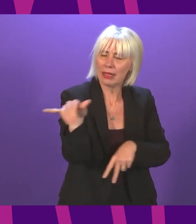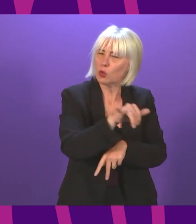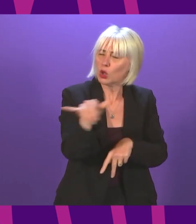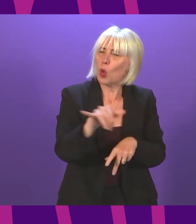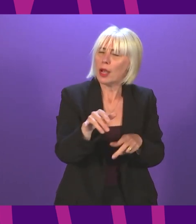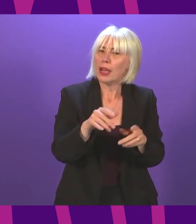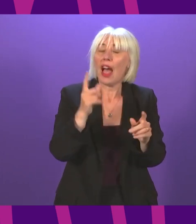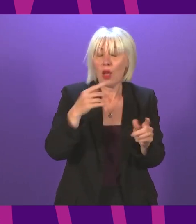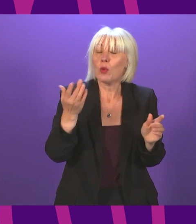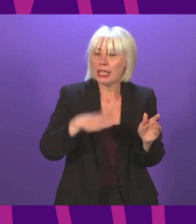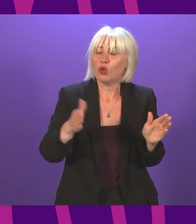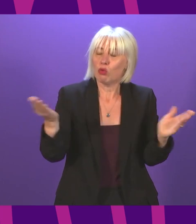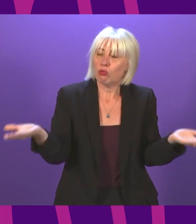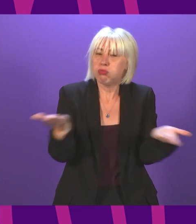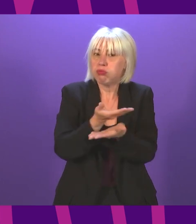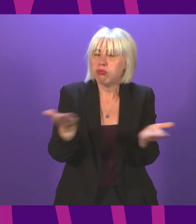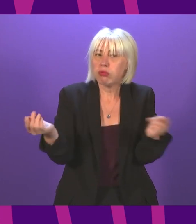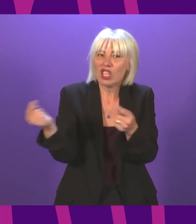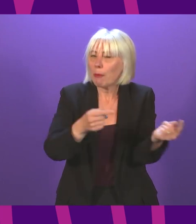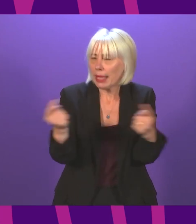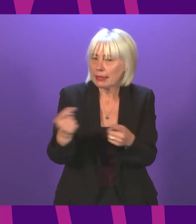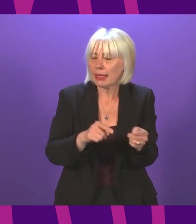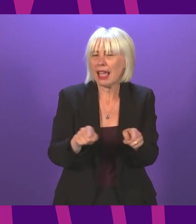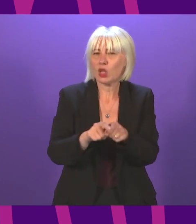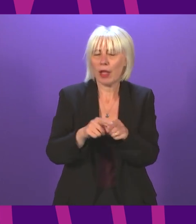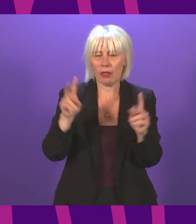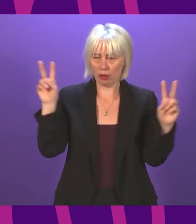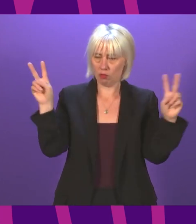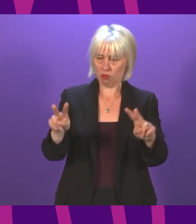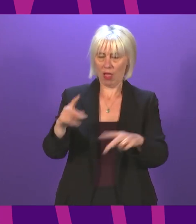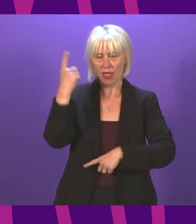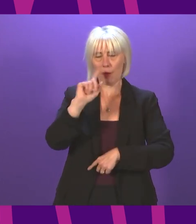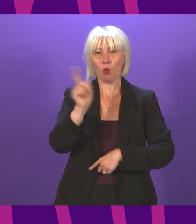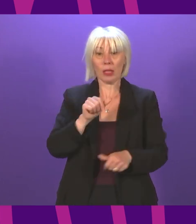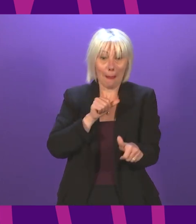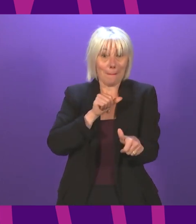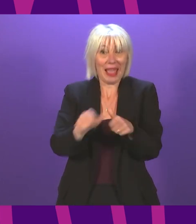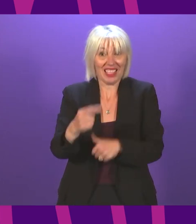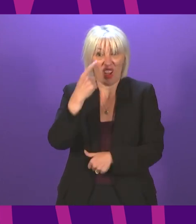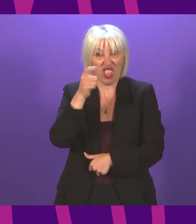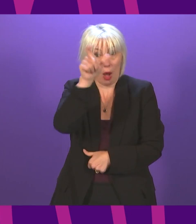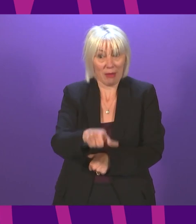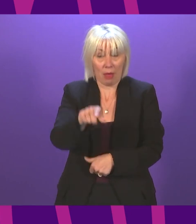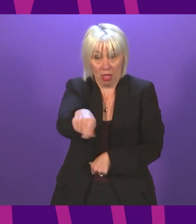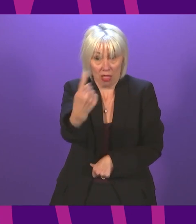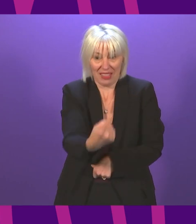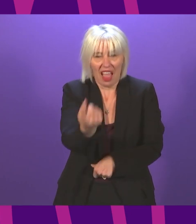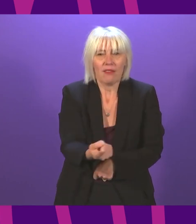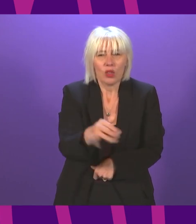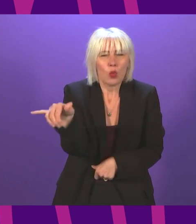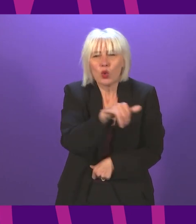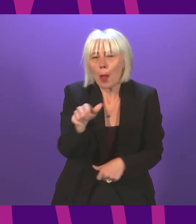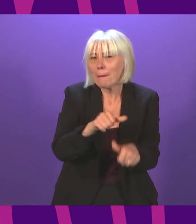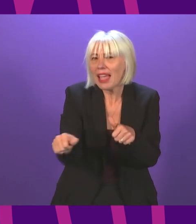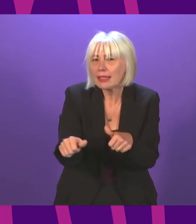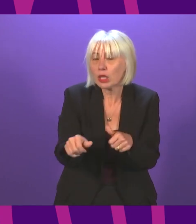should all enter into and we should come at it from the perspective of what is best for our young people. I look forward to having views